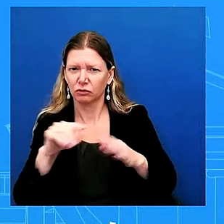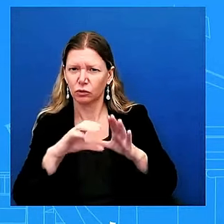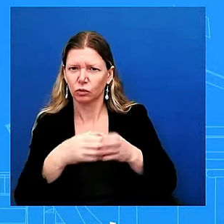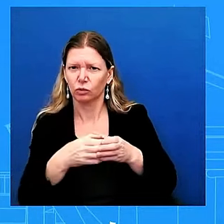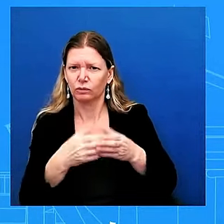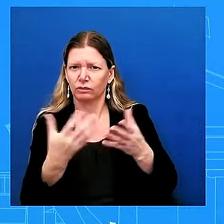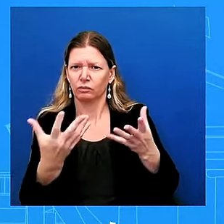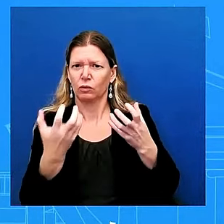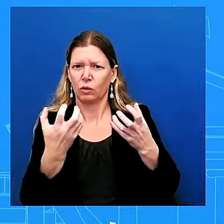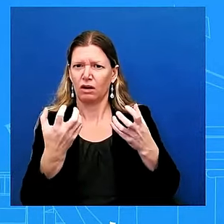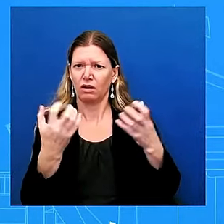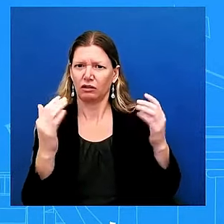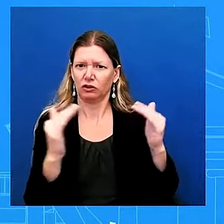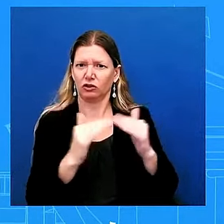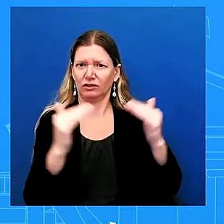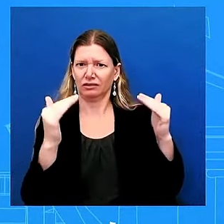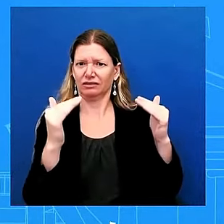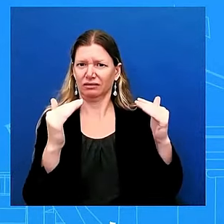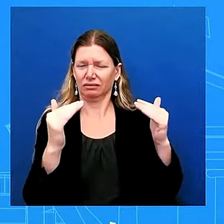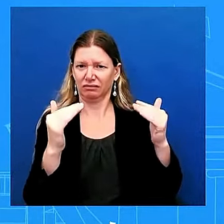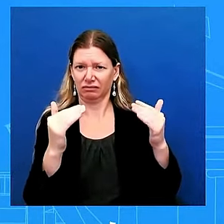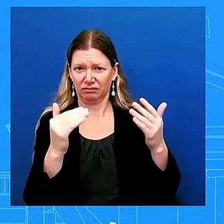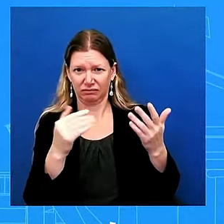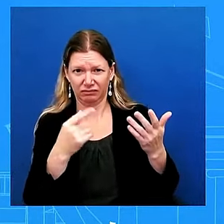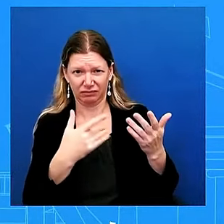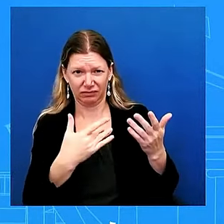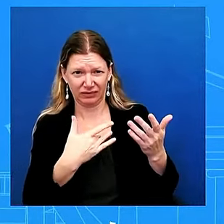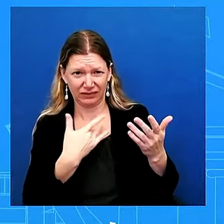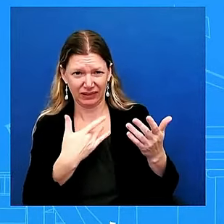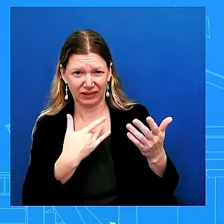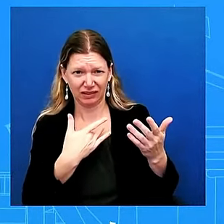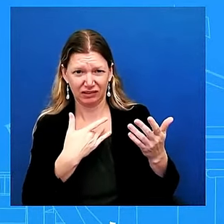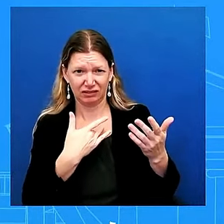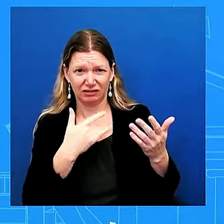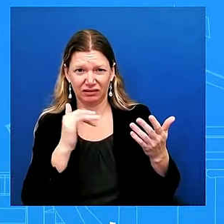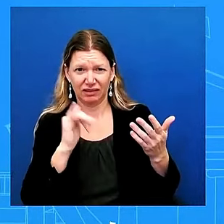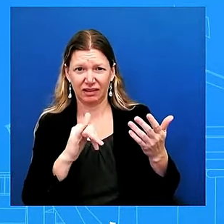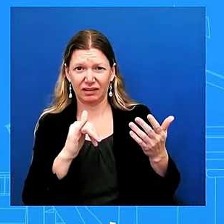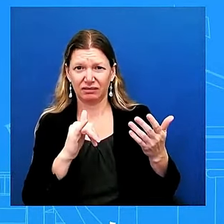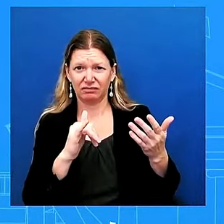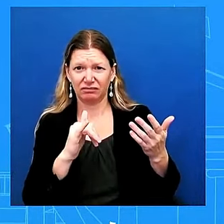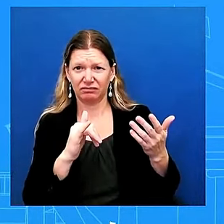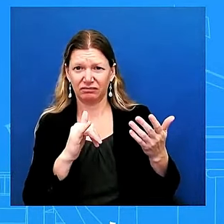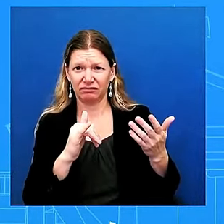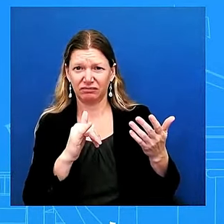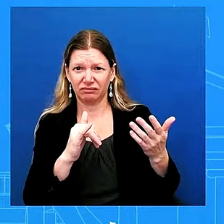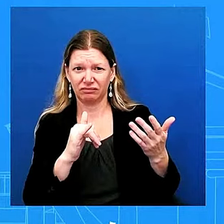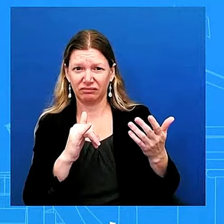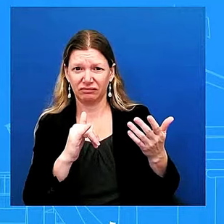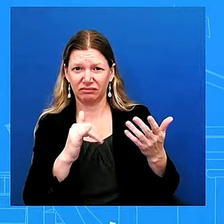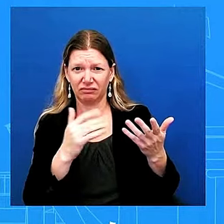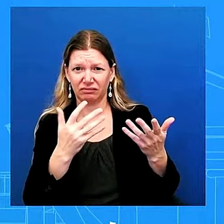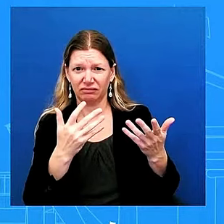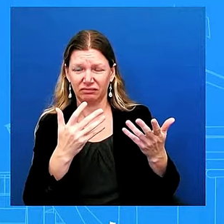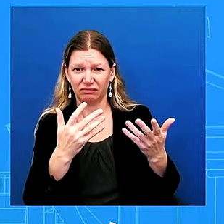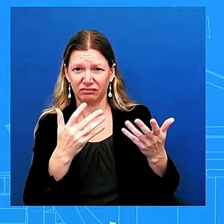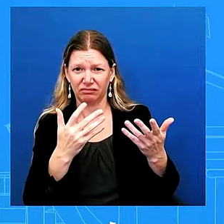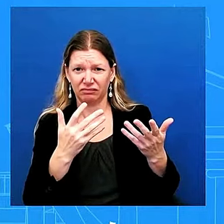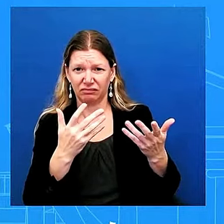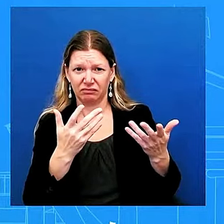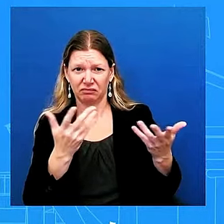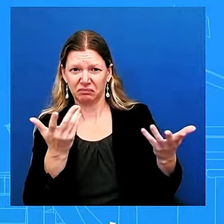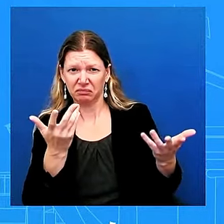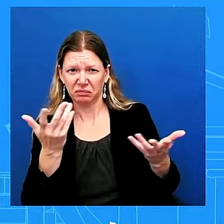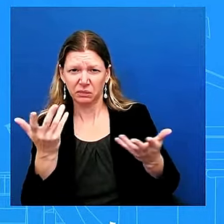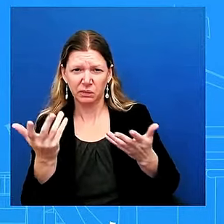um you know i've heard criticism as well from immigration advocates saying that this is ignoring the asylum statute so i guess just a response uh